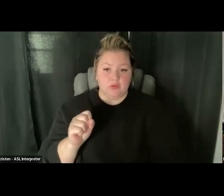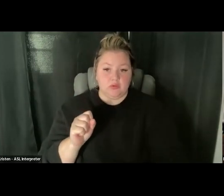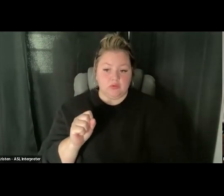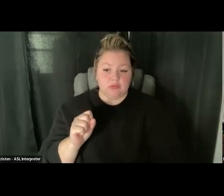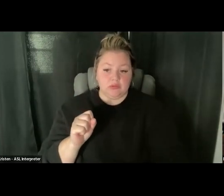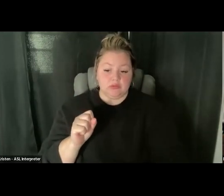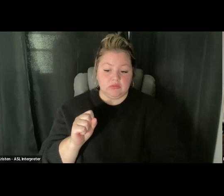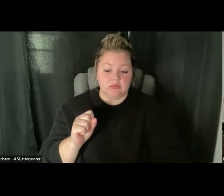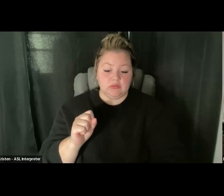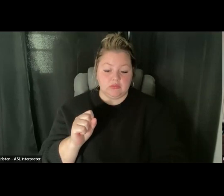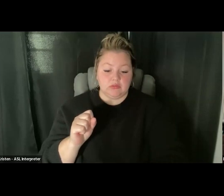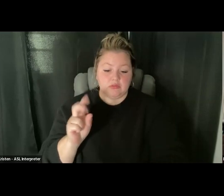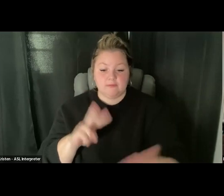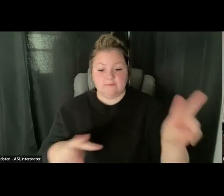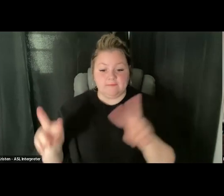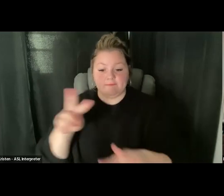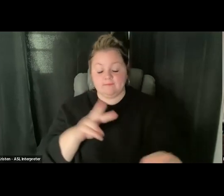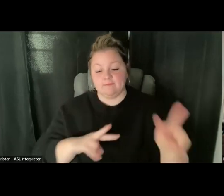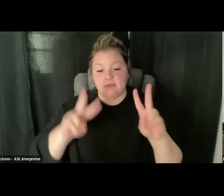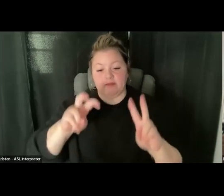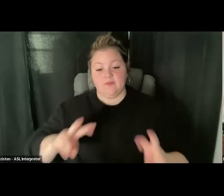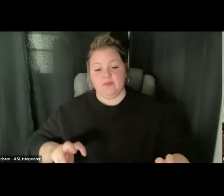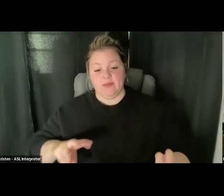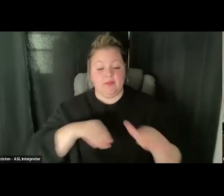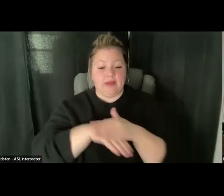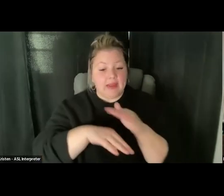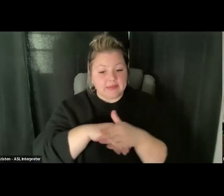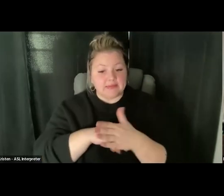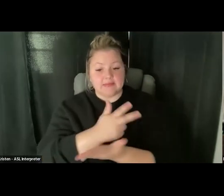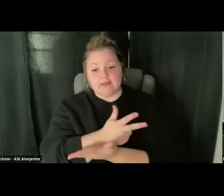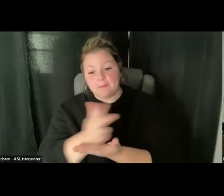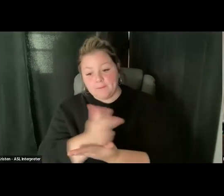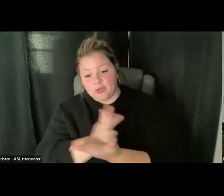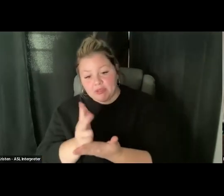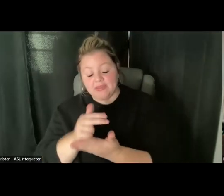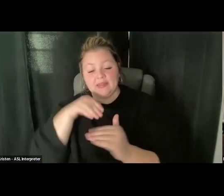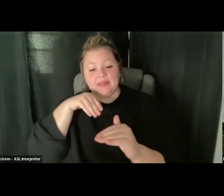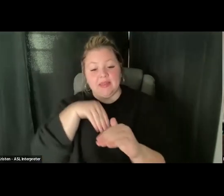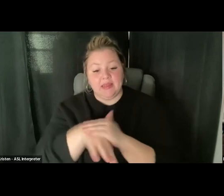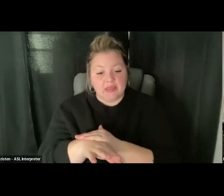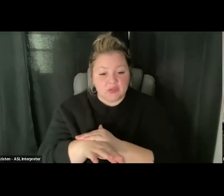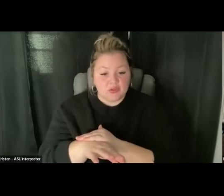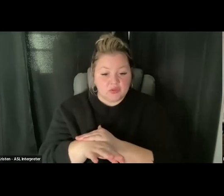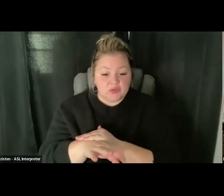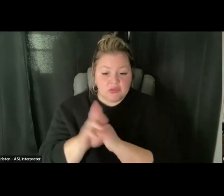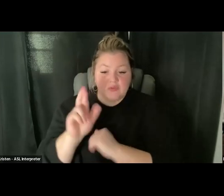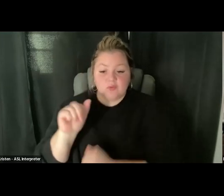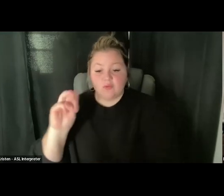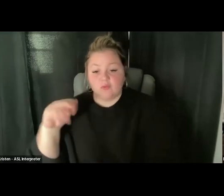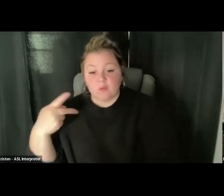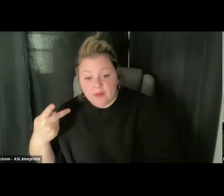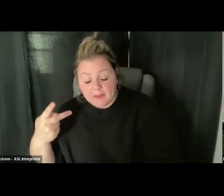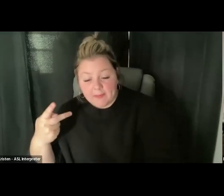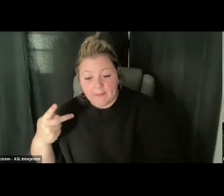look at the site access, parking, the entrance, if there are any ramps, the